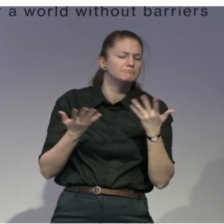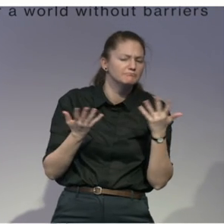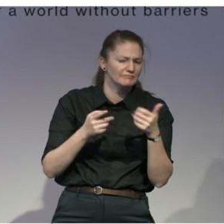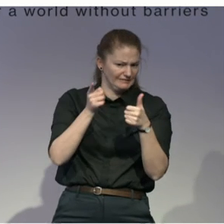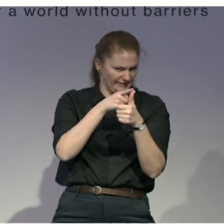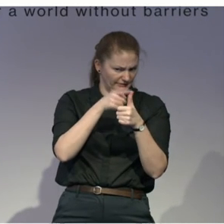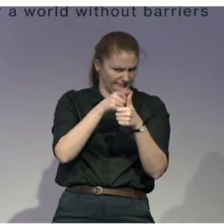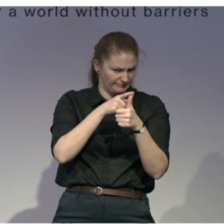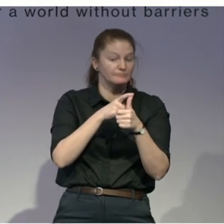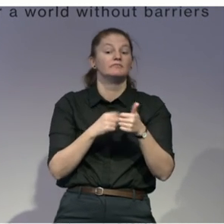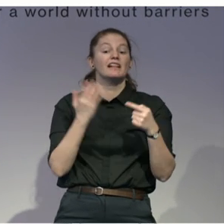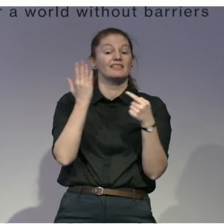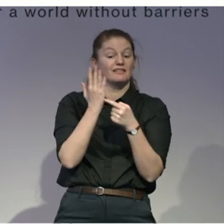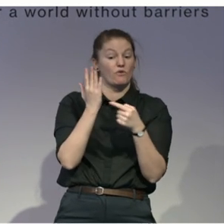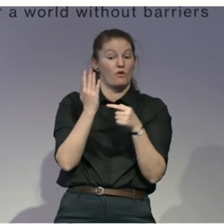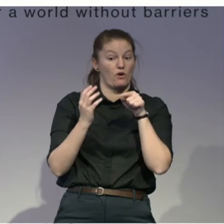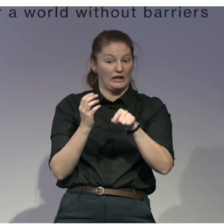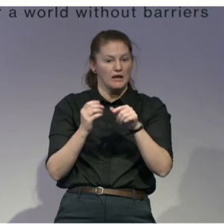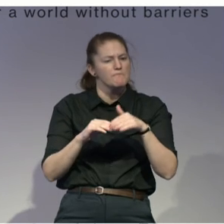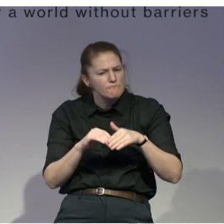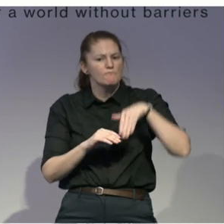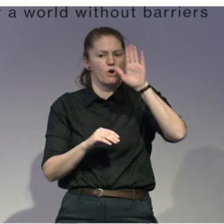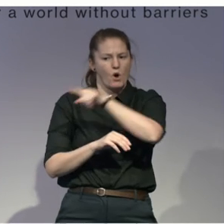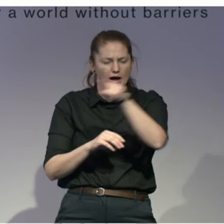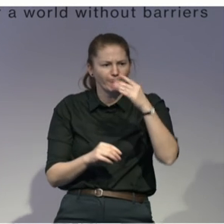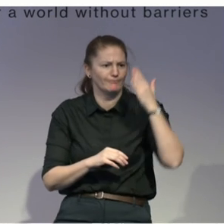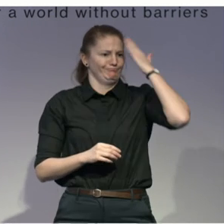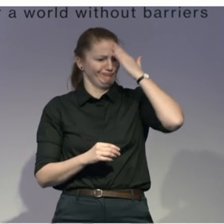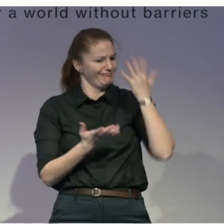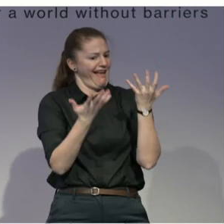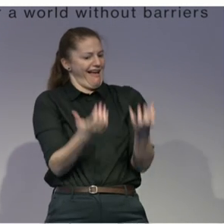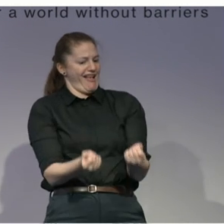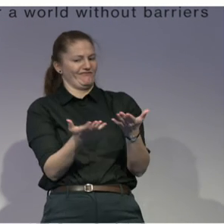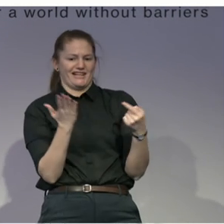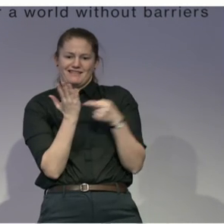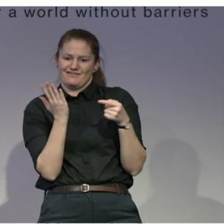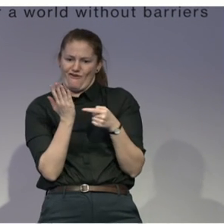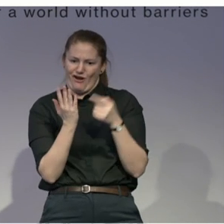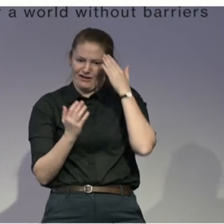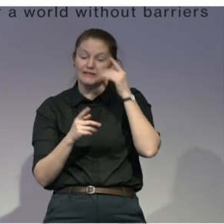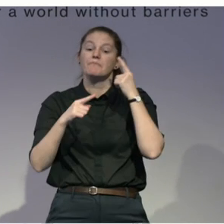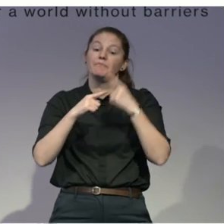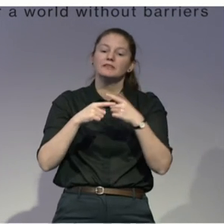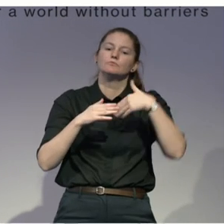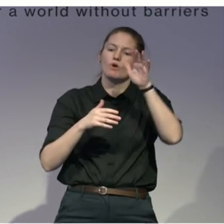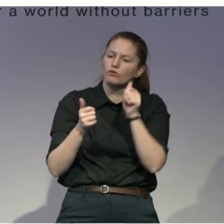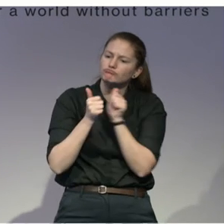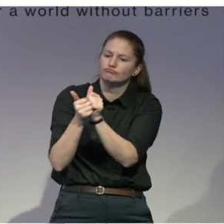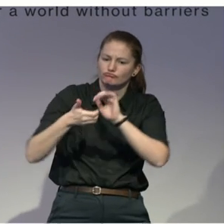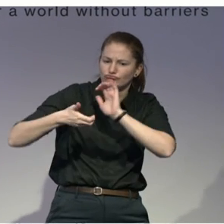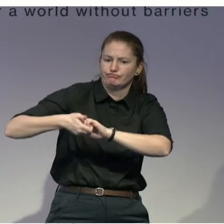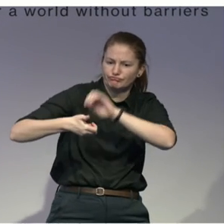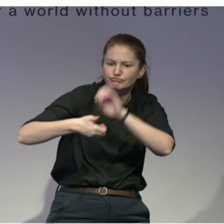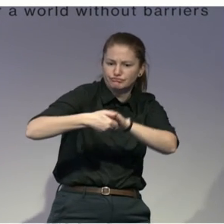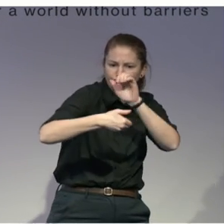priority for us. And we will continue to collaborate with various stakeholders, including government agencies, volunteer welfare organisations, innovators,